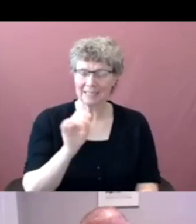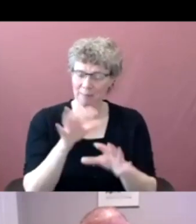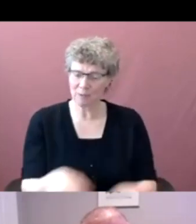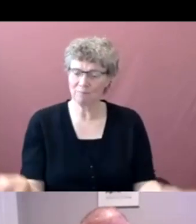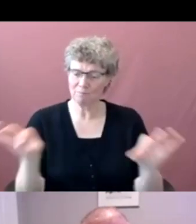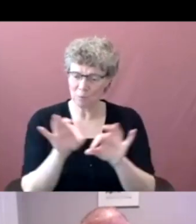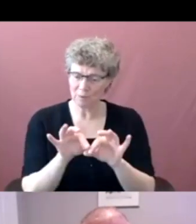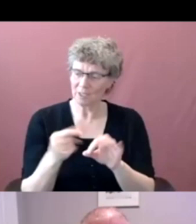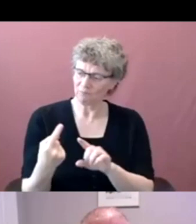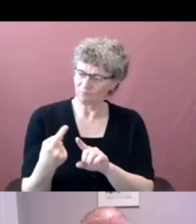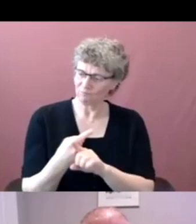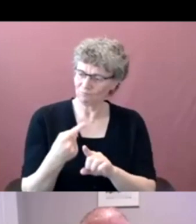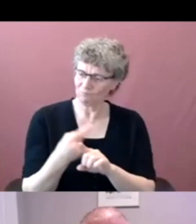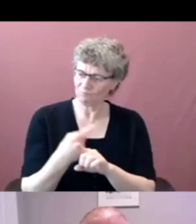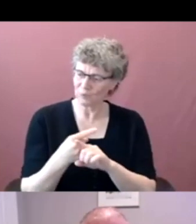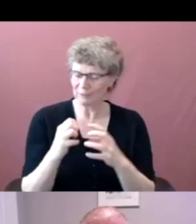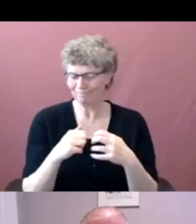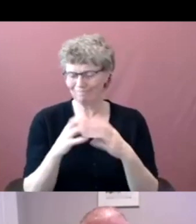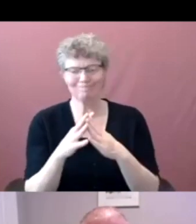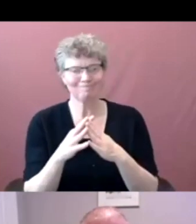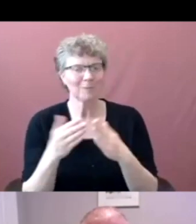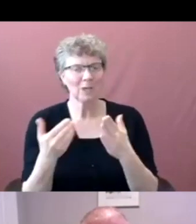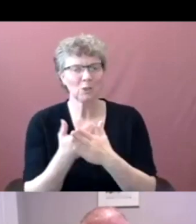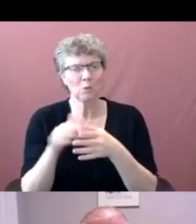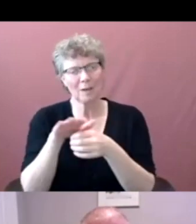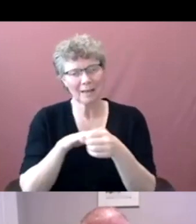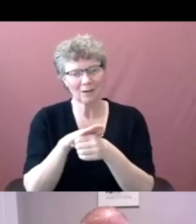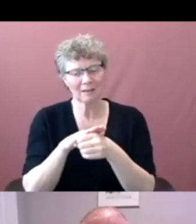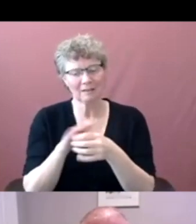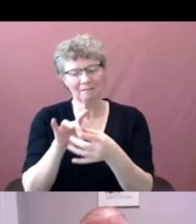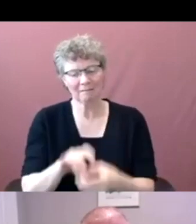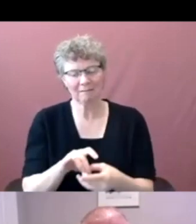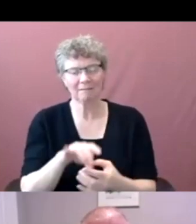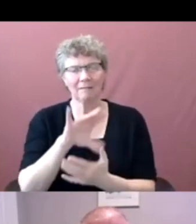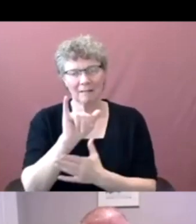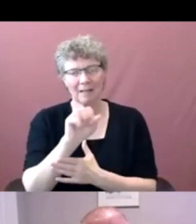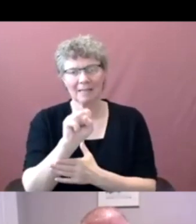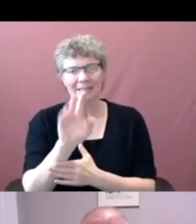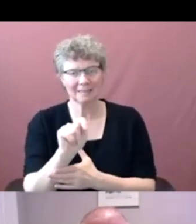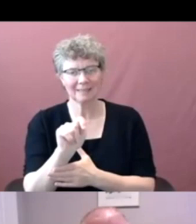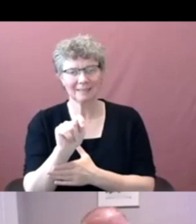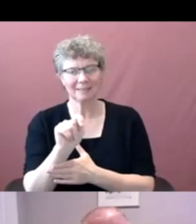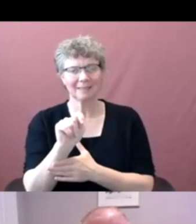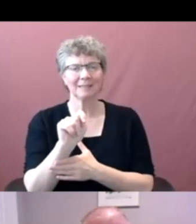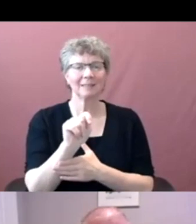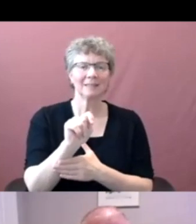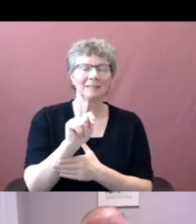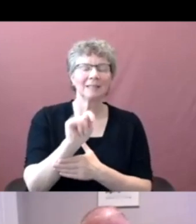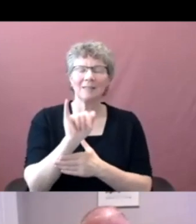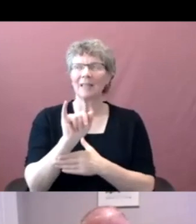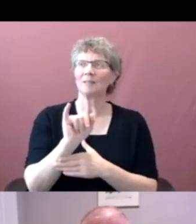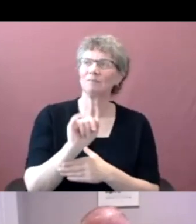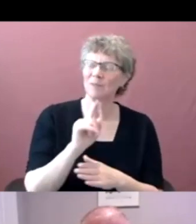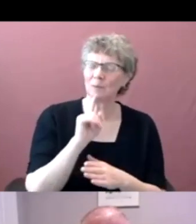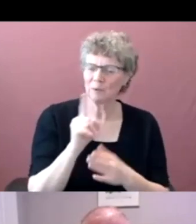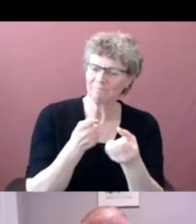to have a place within IST that embodied, that housed, and that